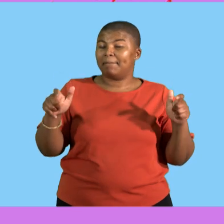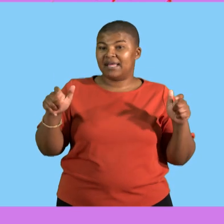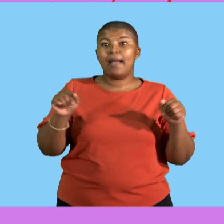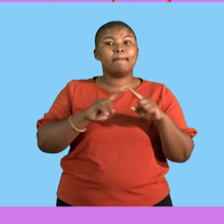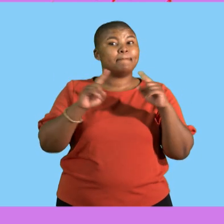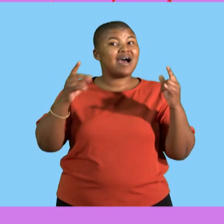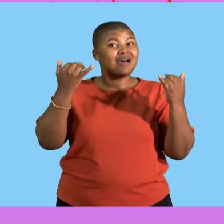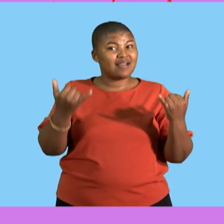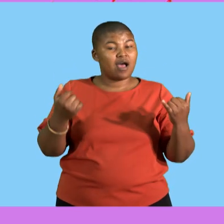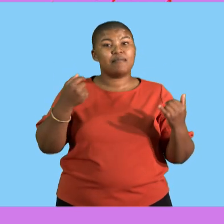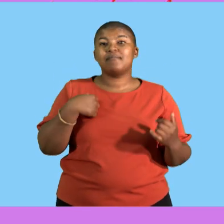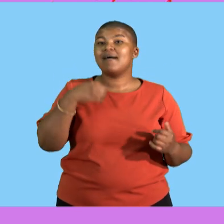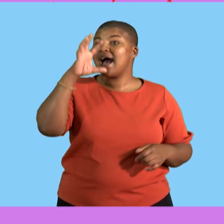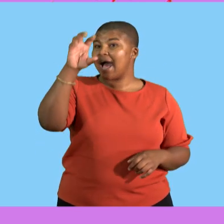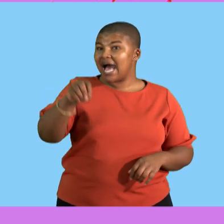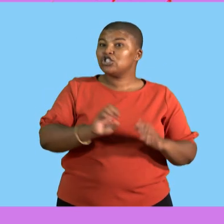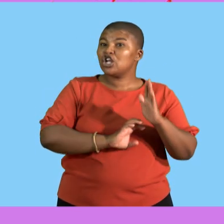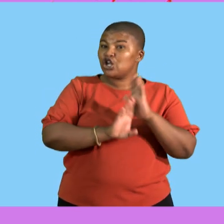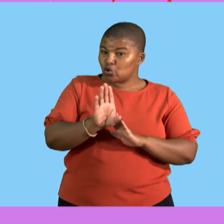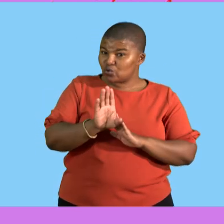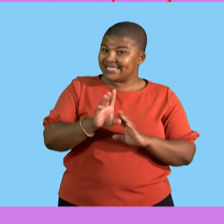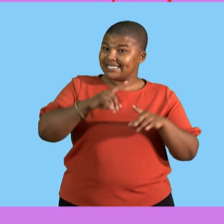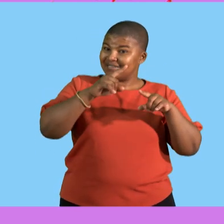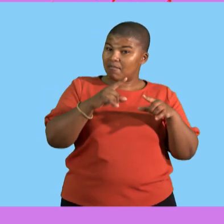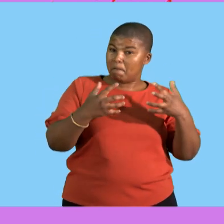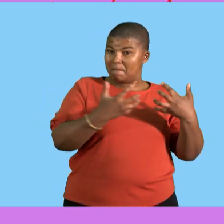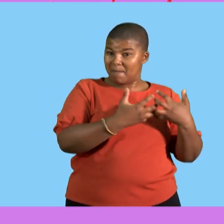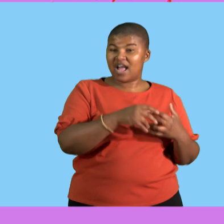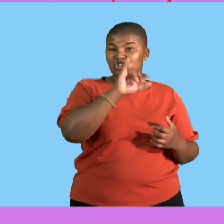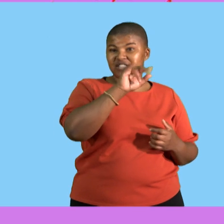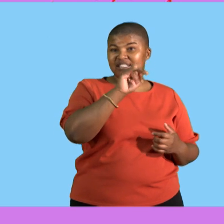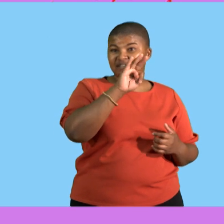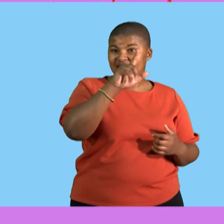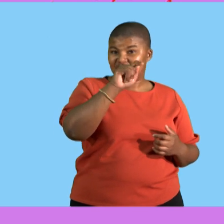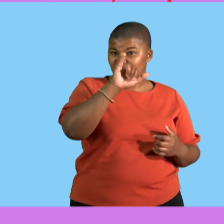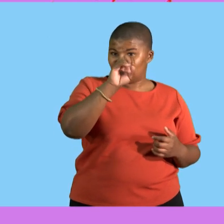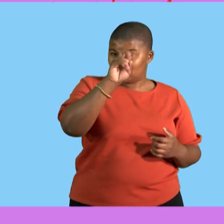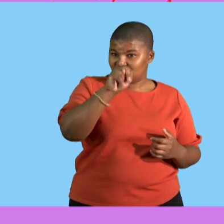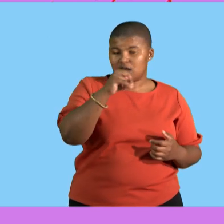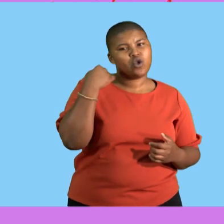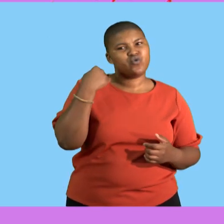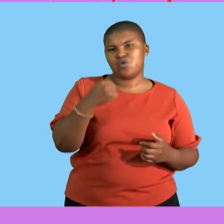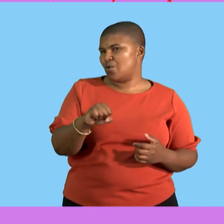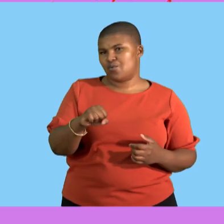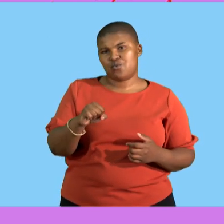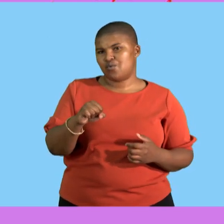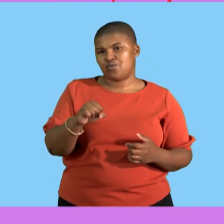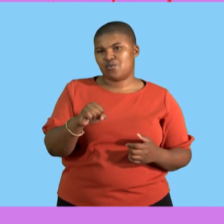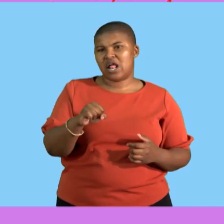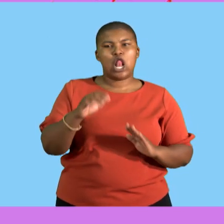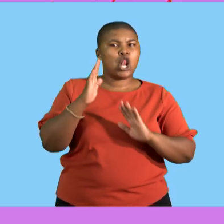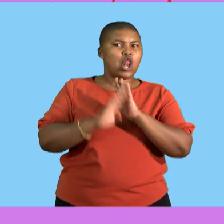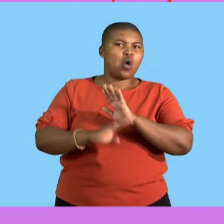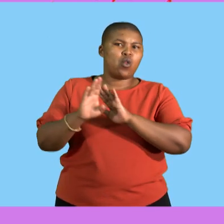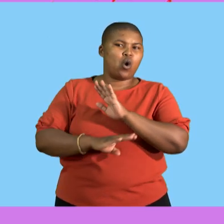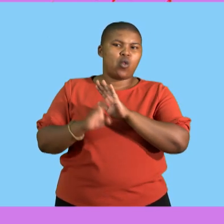increase linked with the food prices? Most certainly not. It's a lot lower than what it